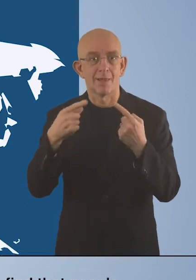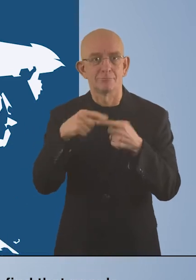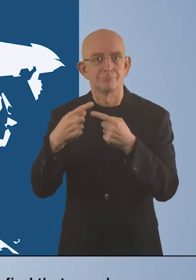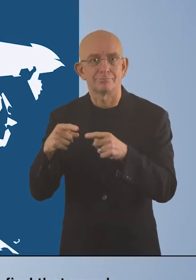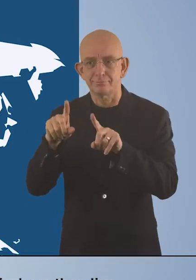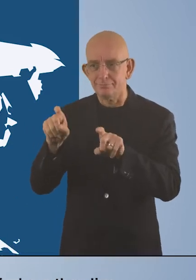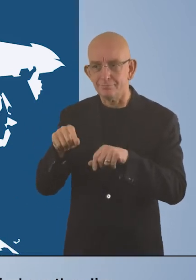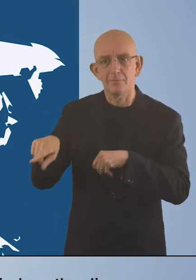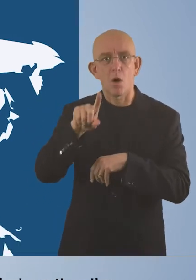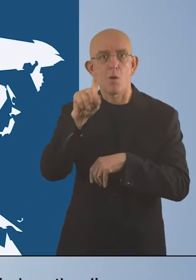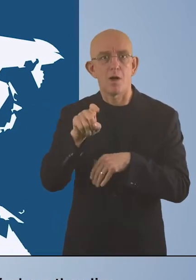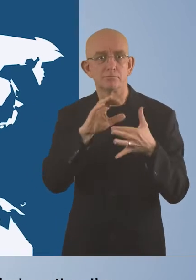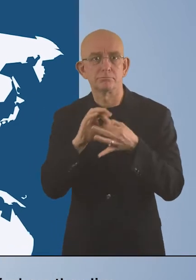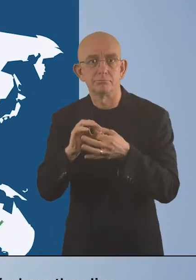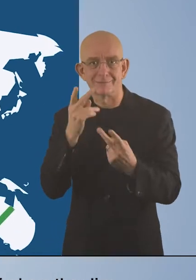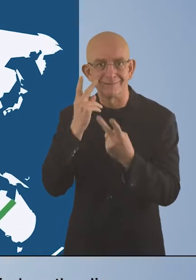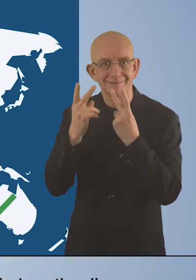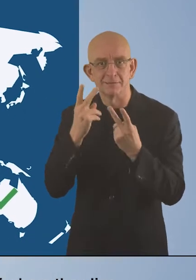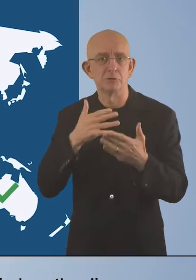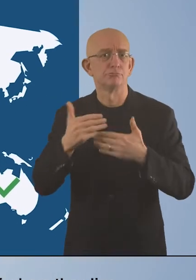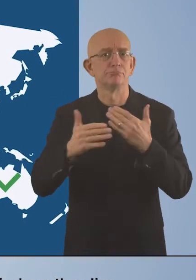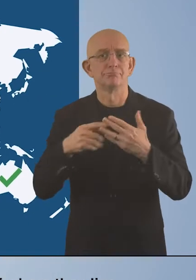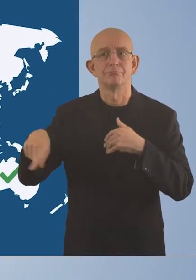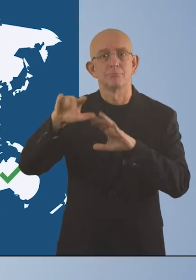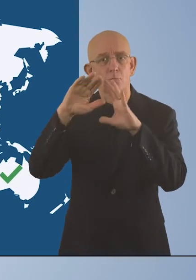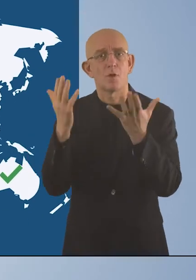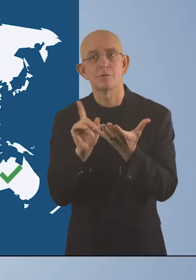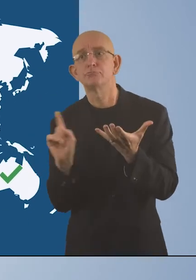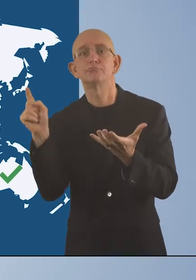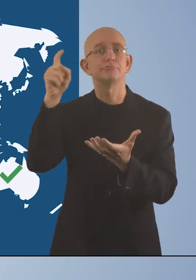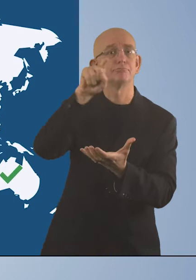functional limitations tend to answer the same way, regardless of where they live.